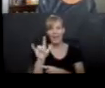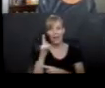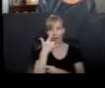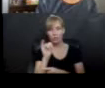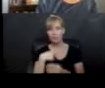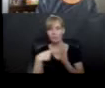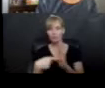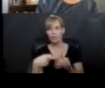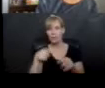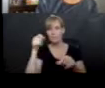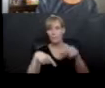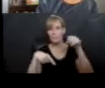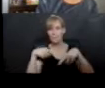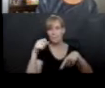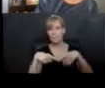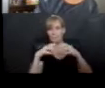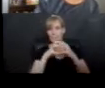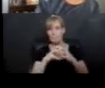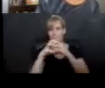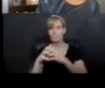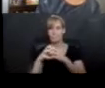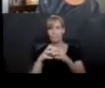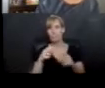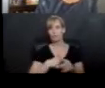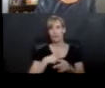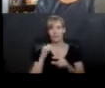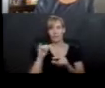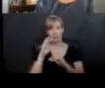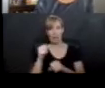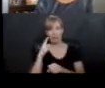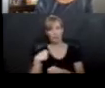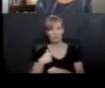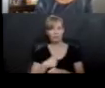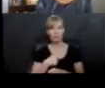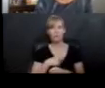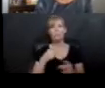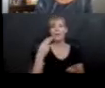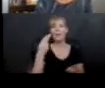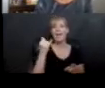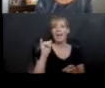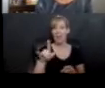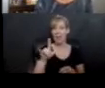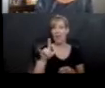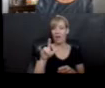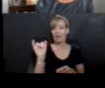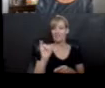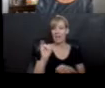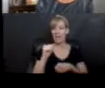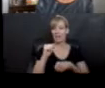looks like. Whoa. Sorry, that's very loud, least in my ears. Hail is like these rocks right here.